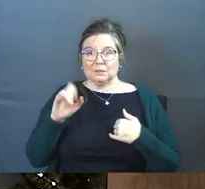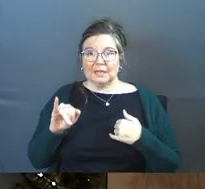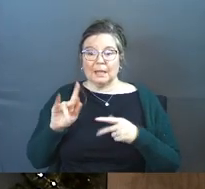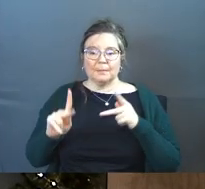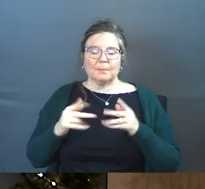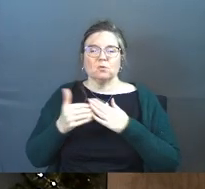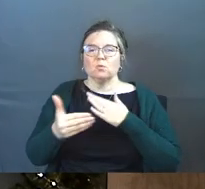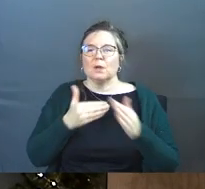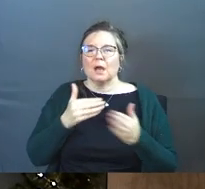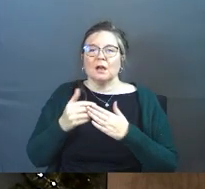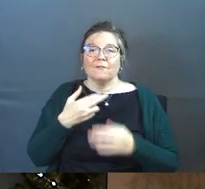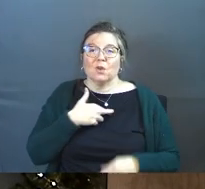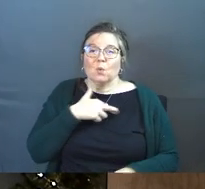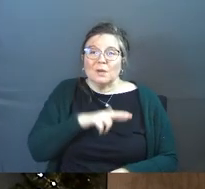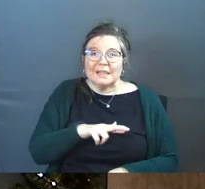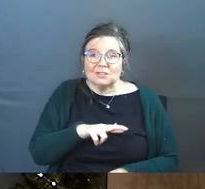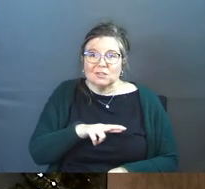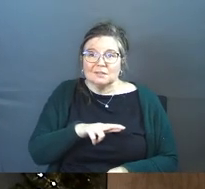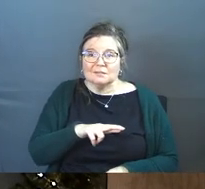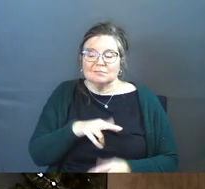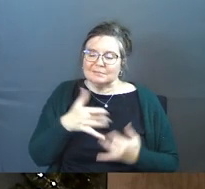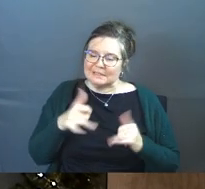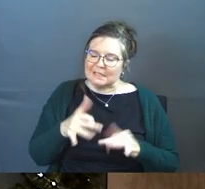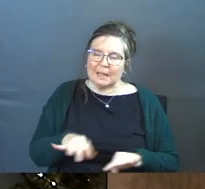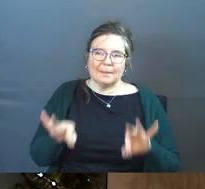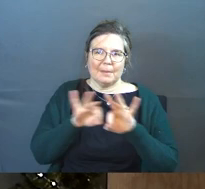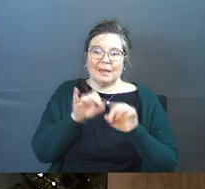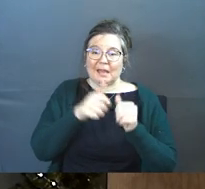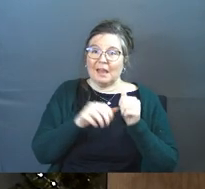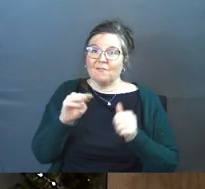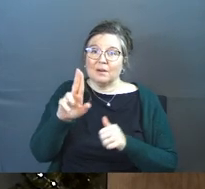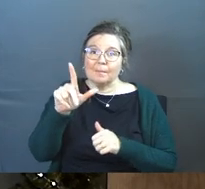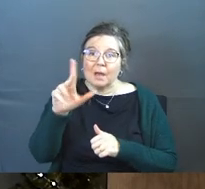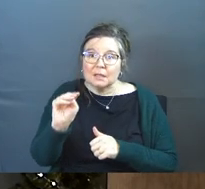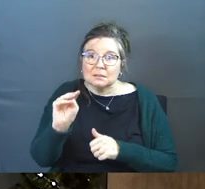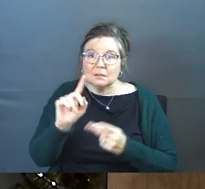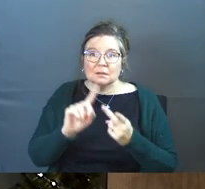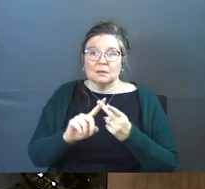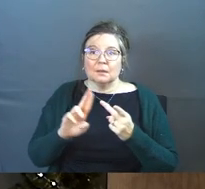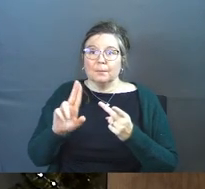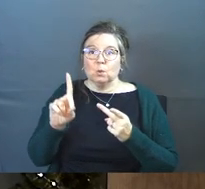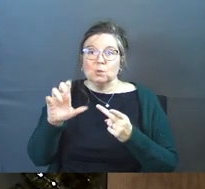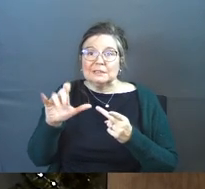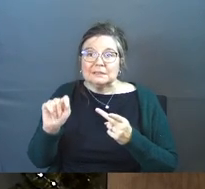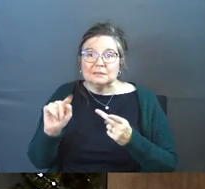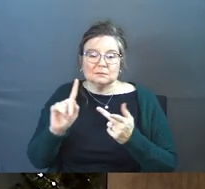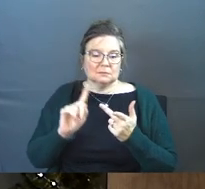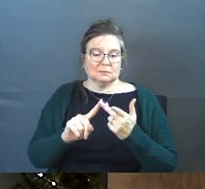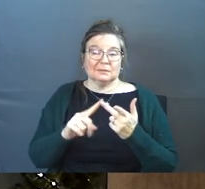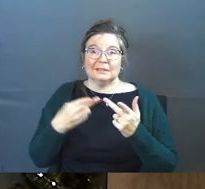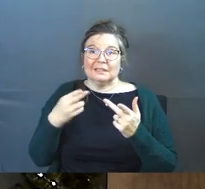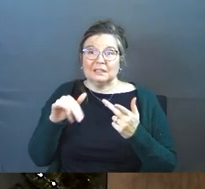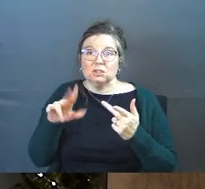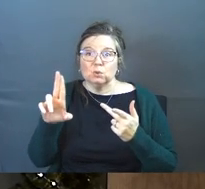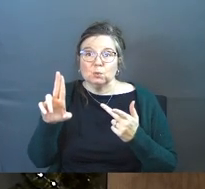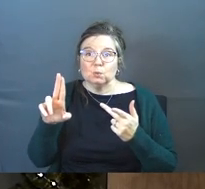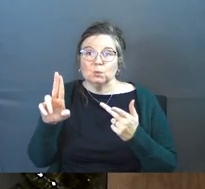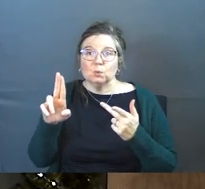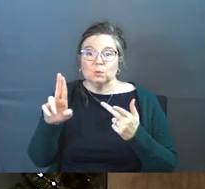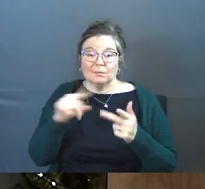People regardless of their religion matter. Every Muslim, every Buddhist, every Hindu,